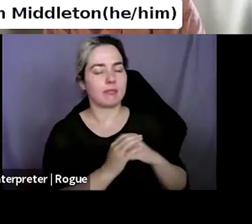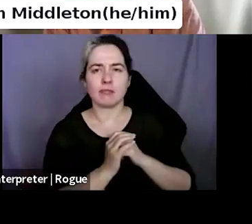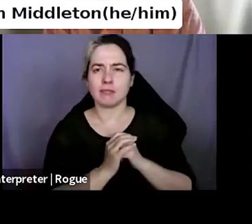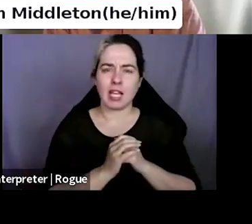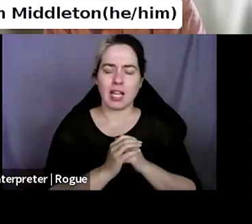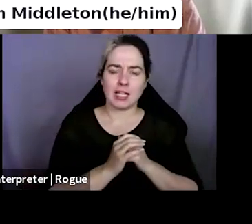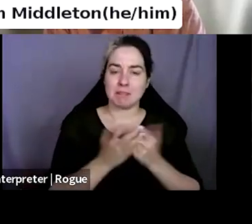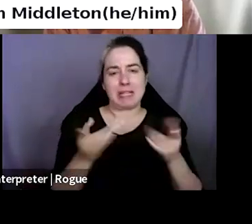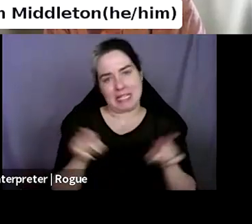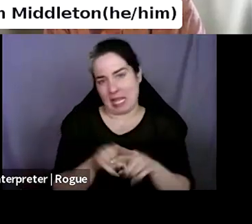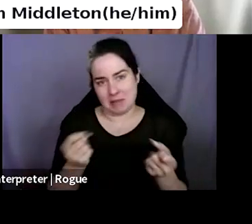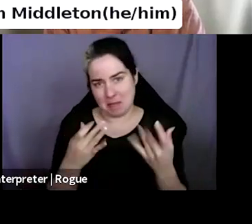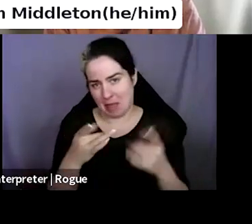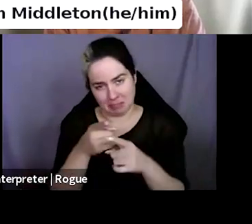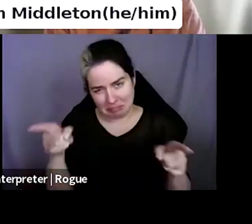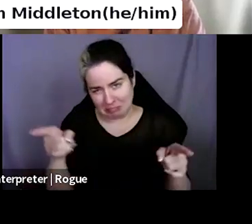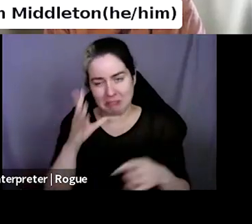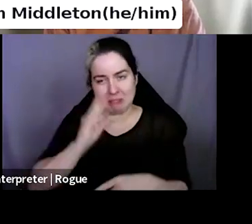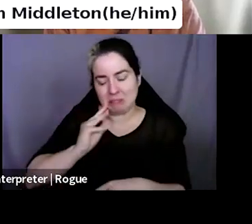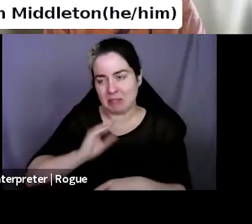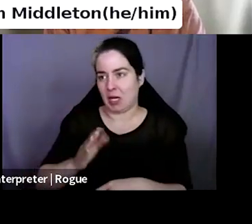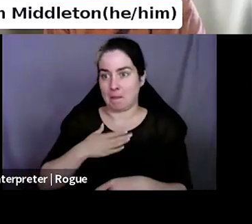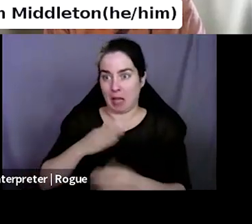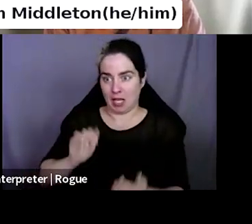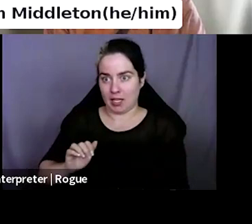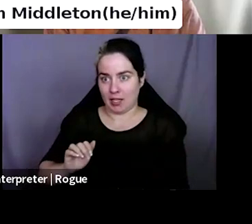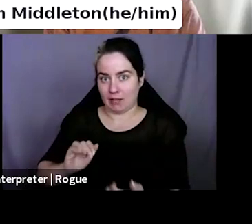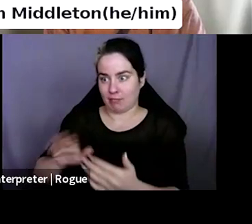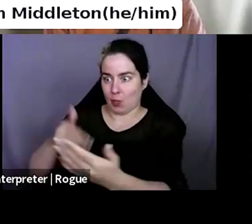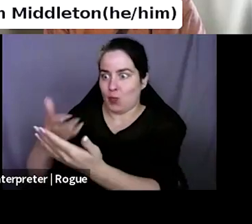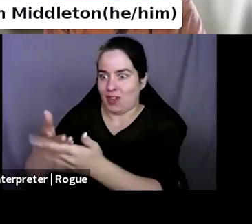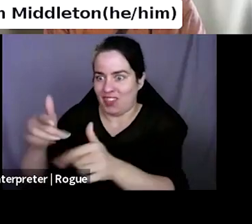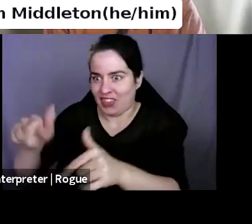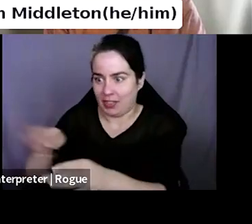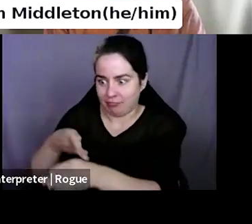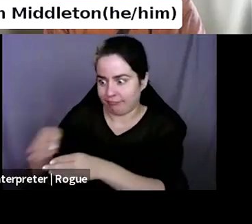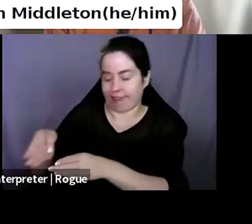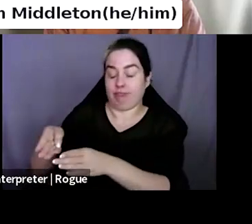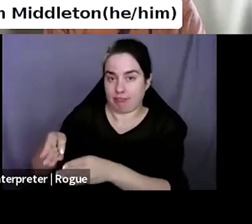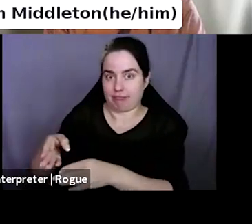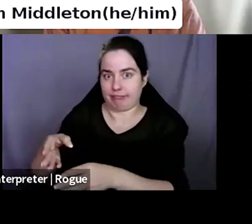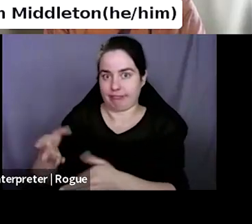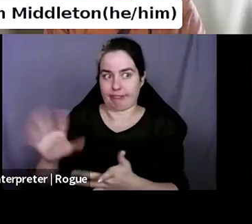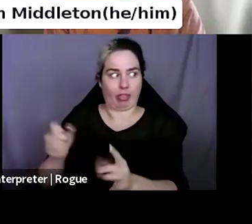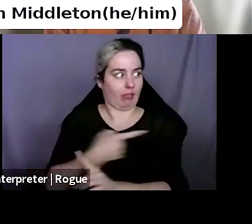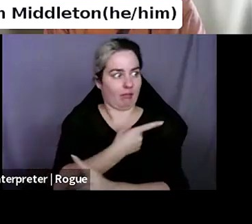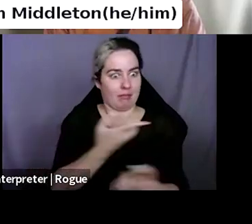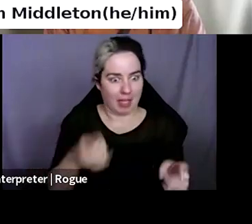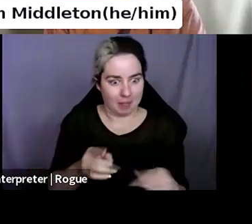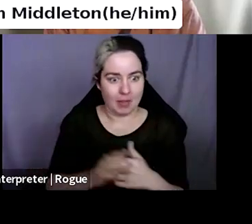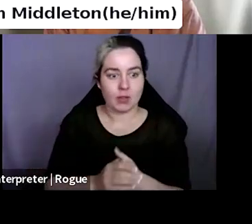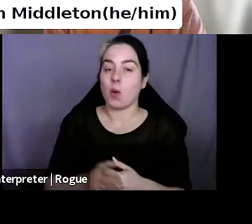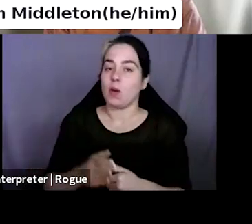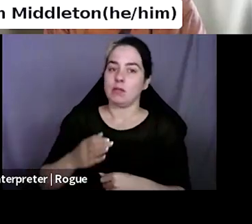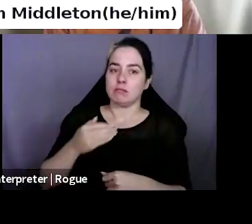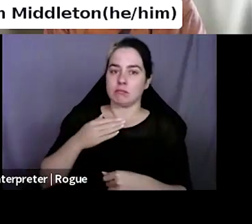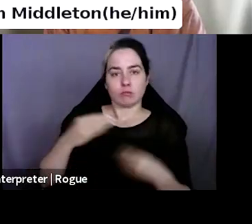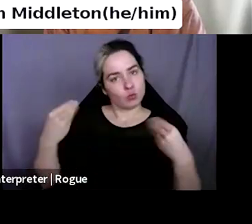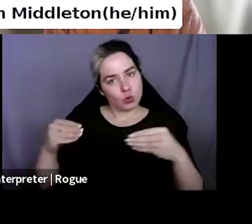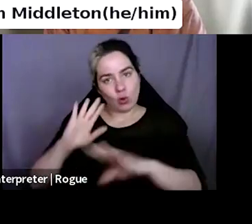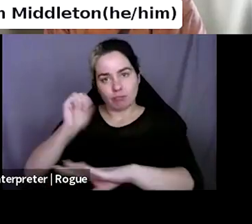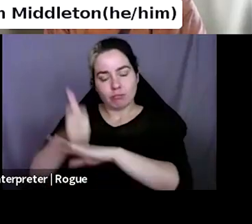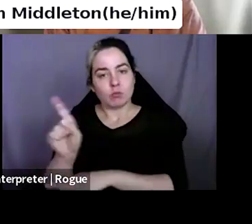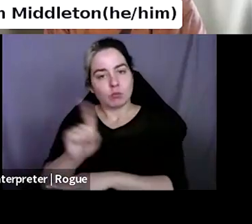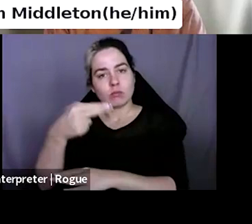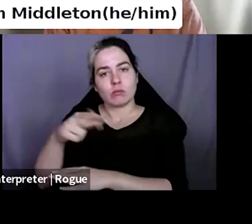Um, I was in a very different career two years ago and in Huntsville, which is where our store is. And I live, uh,